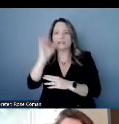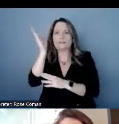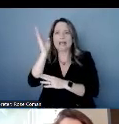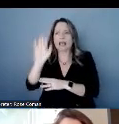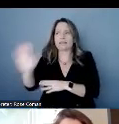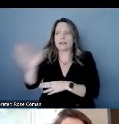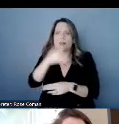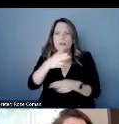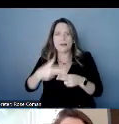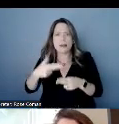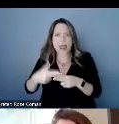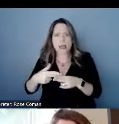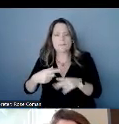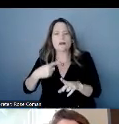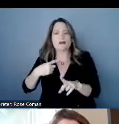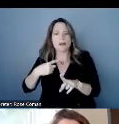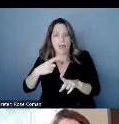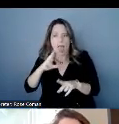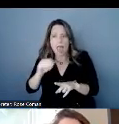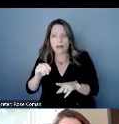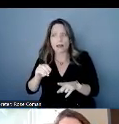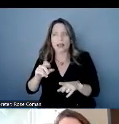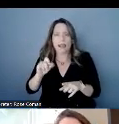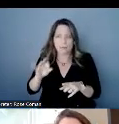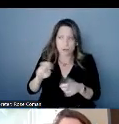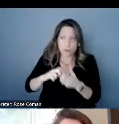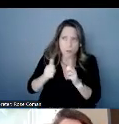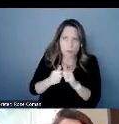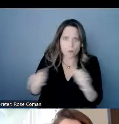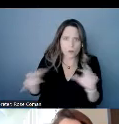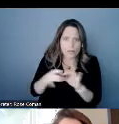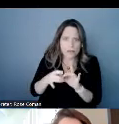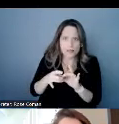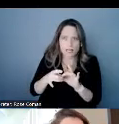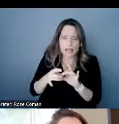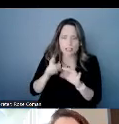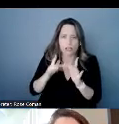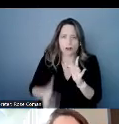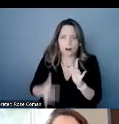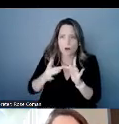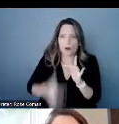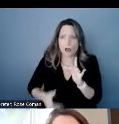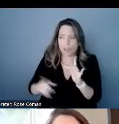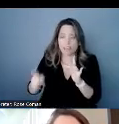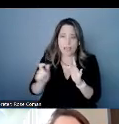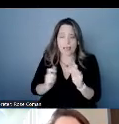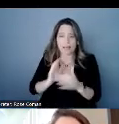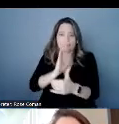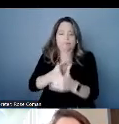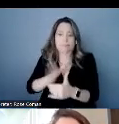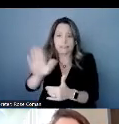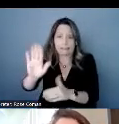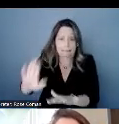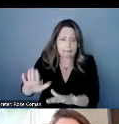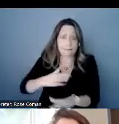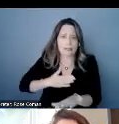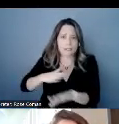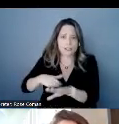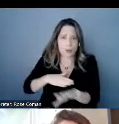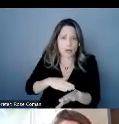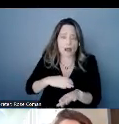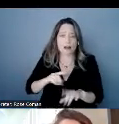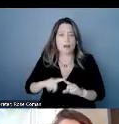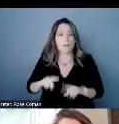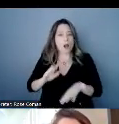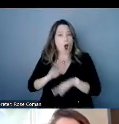individual using the captions if there's an issue with connection or to tell people to slow down an on-demand cart provider doesn't have that